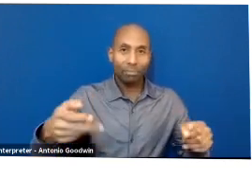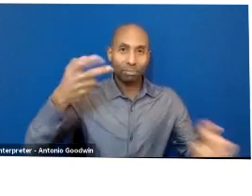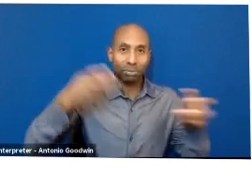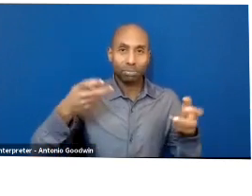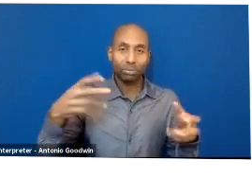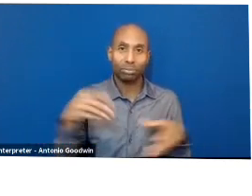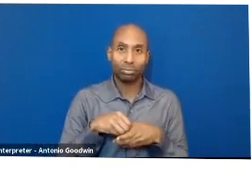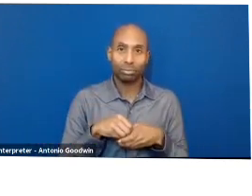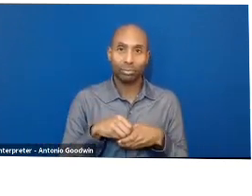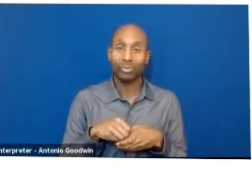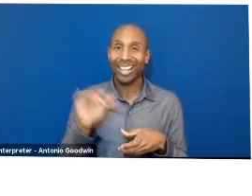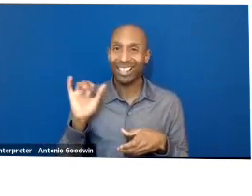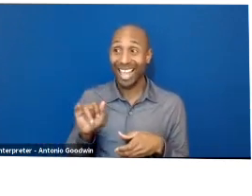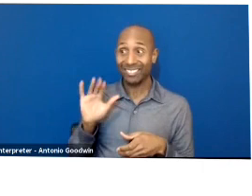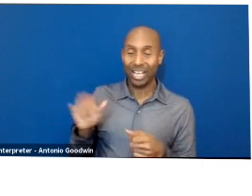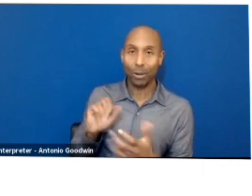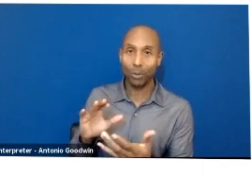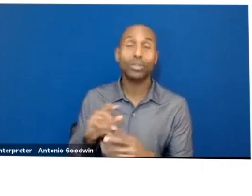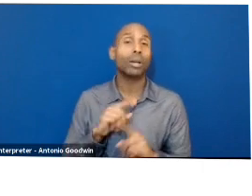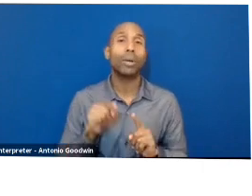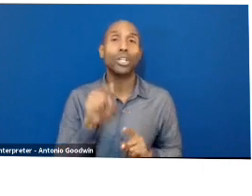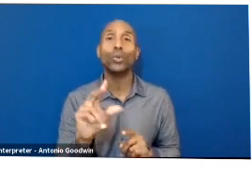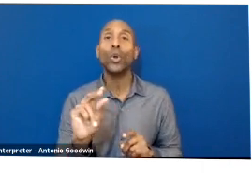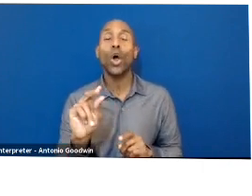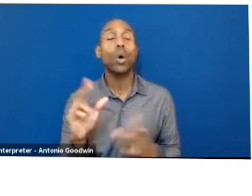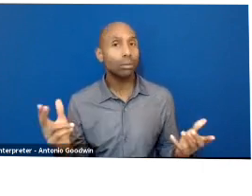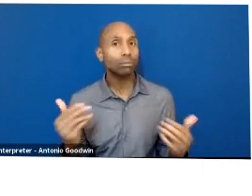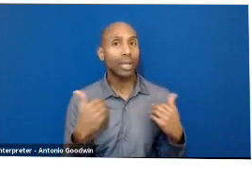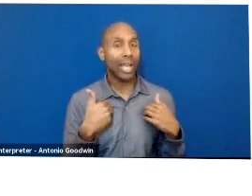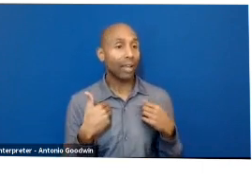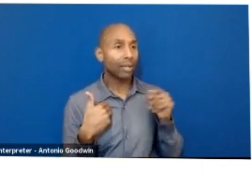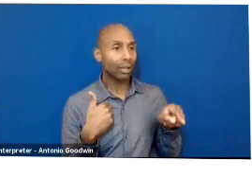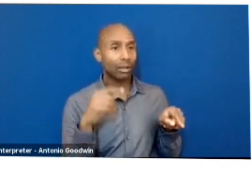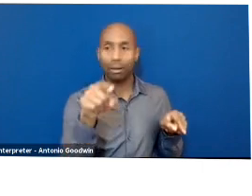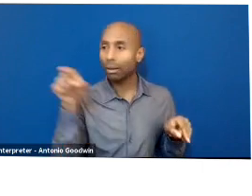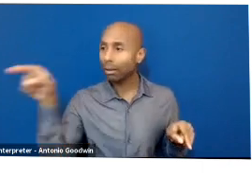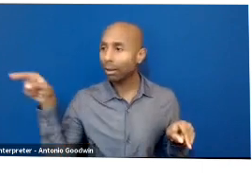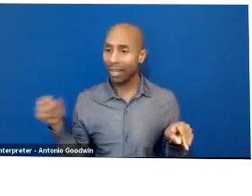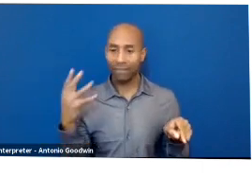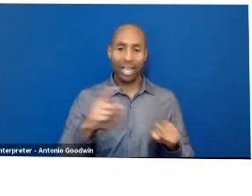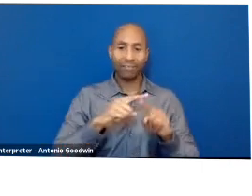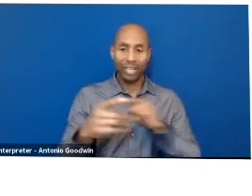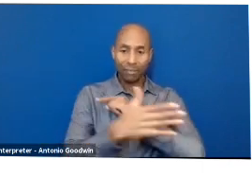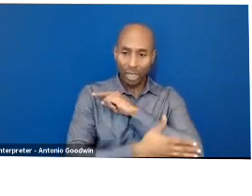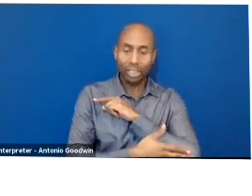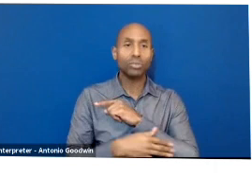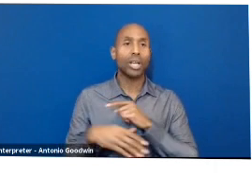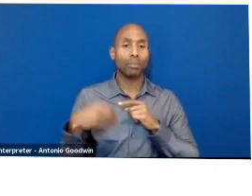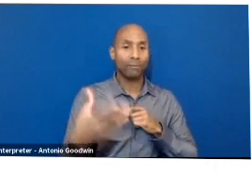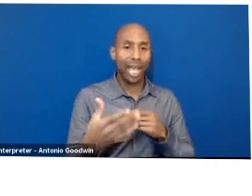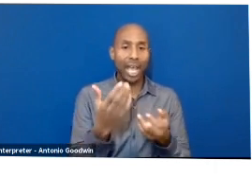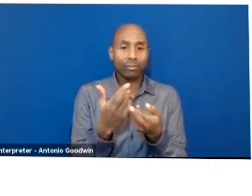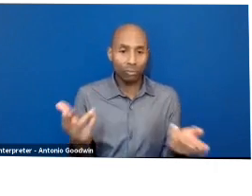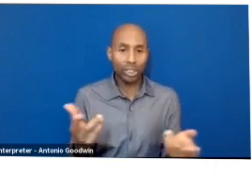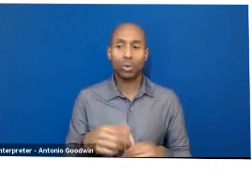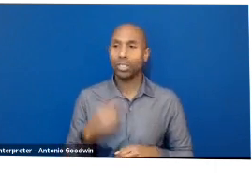So if your supply chain is happening in five different countries on three different continents and your products are moving